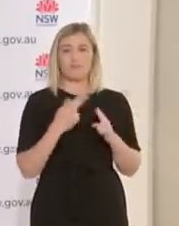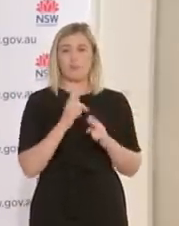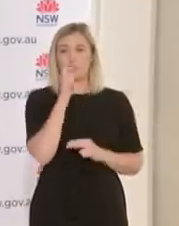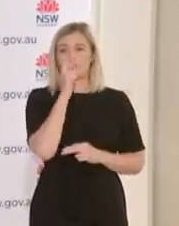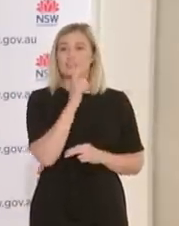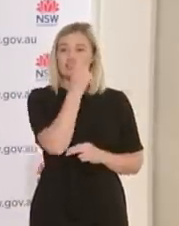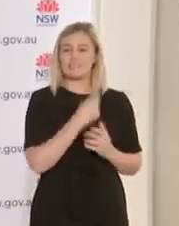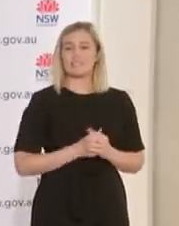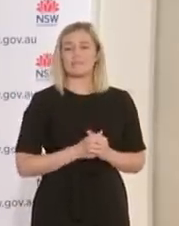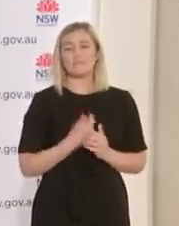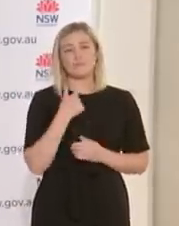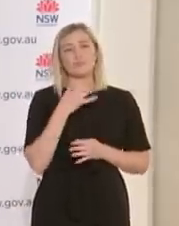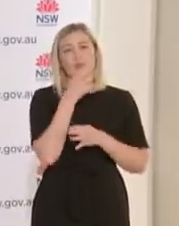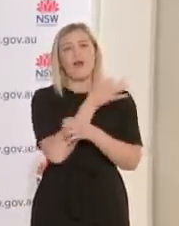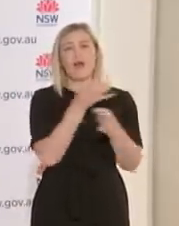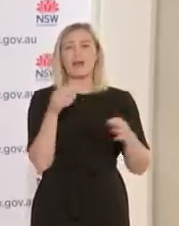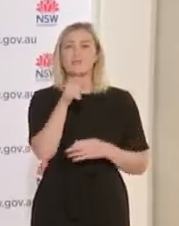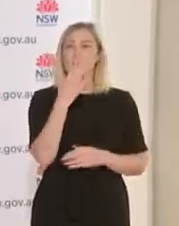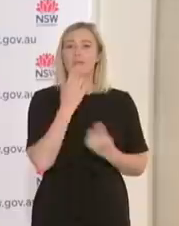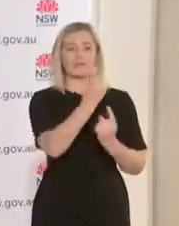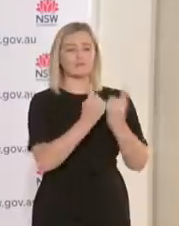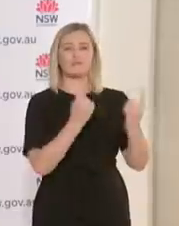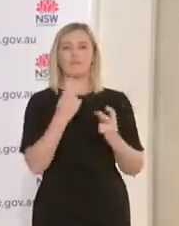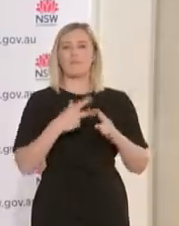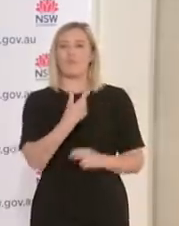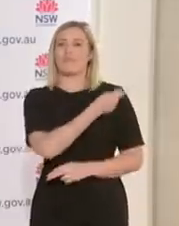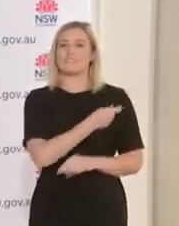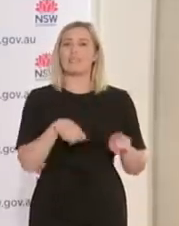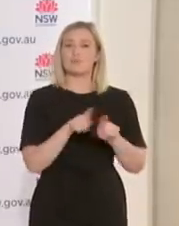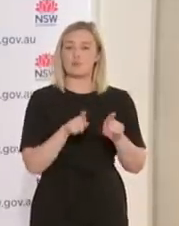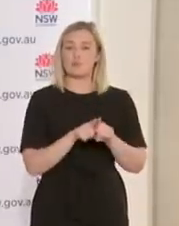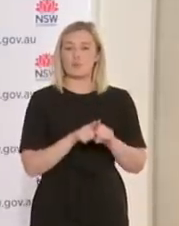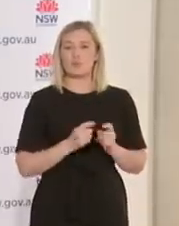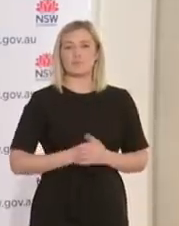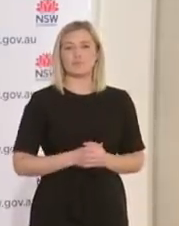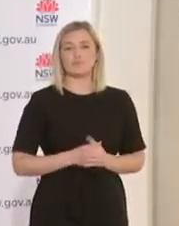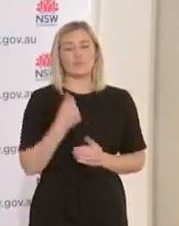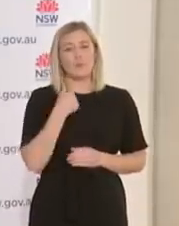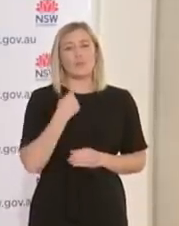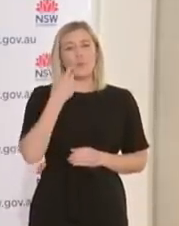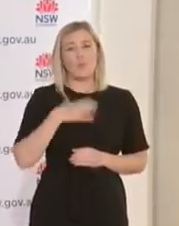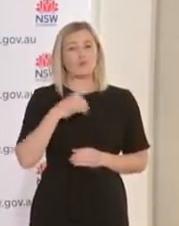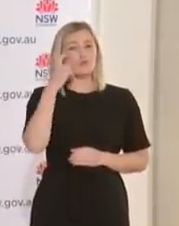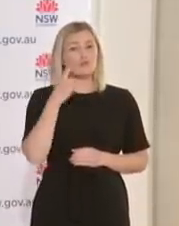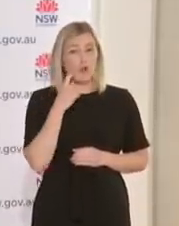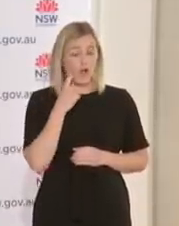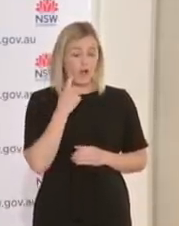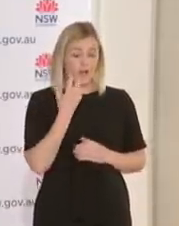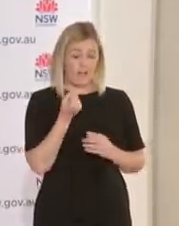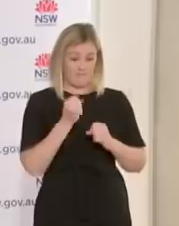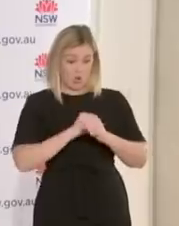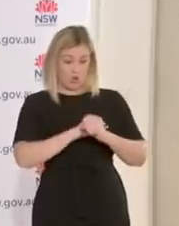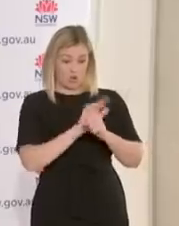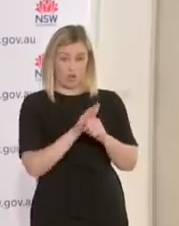for vaccination as well as we try and dampen down and suppress any transmission in those local government areas.